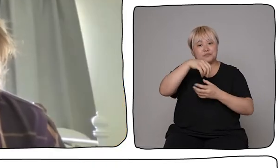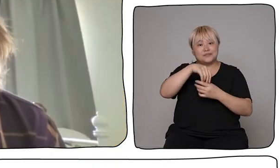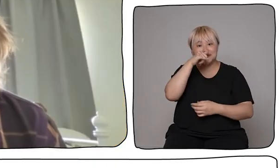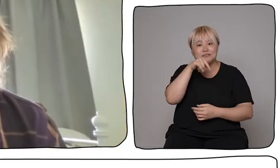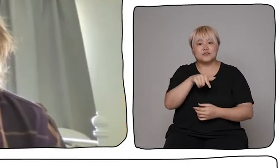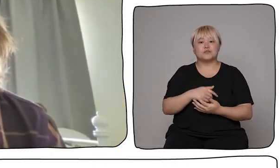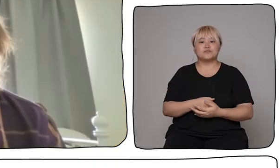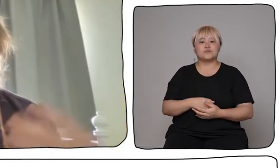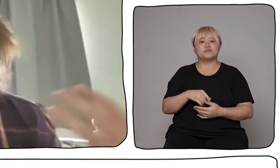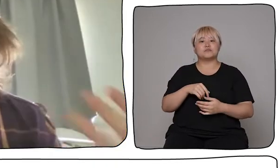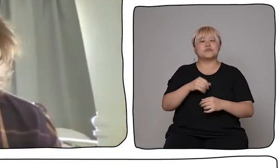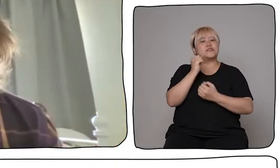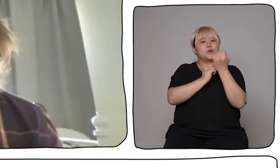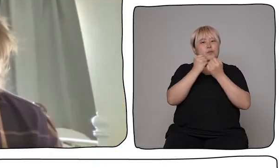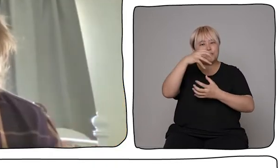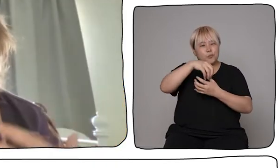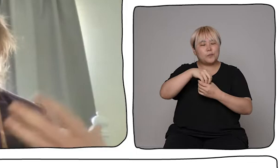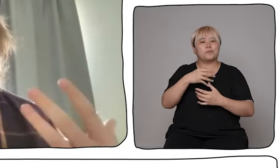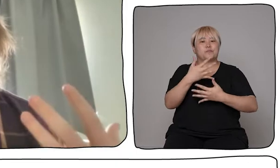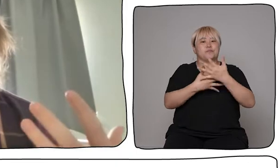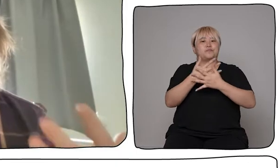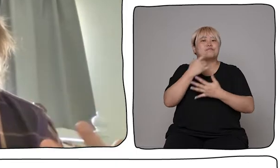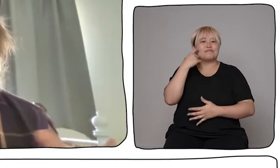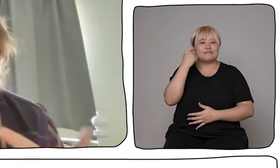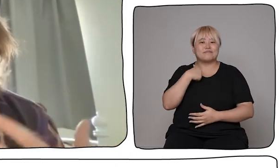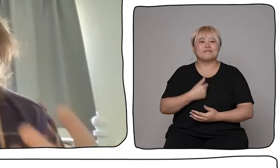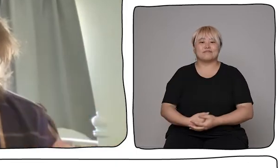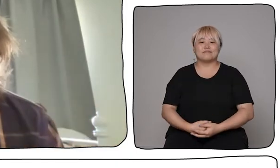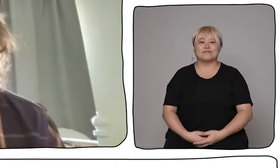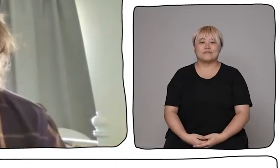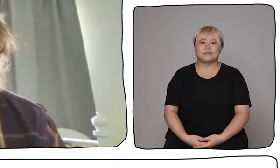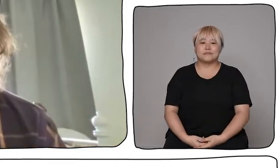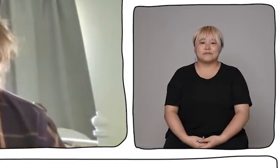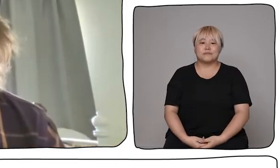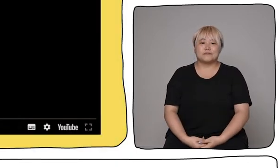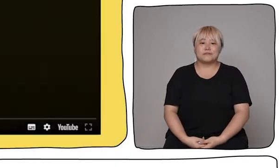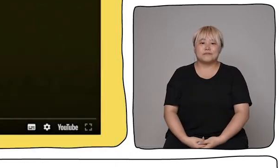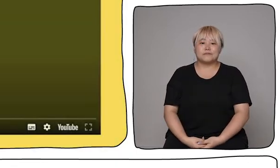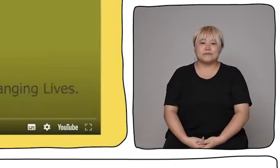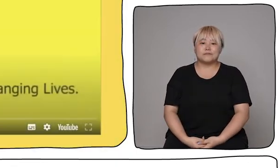in some kind of broader terms, what we do and who we are.